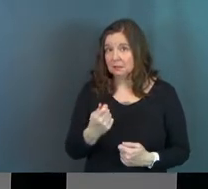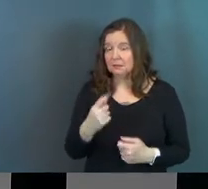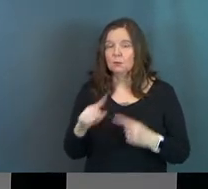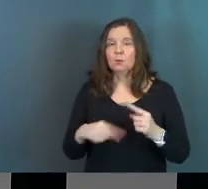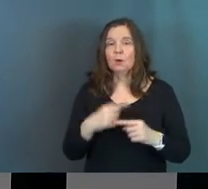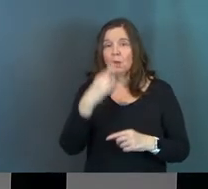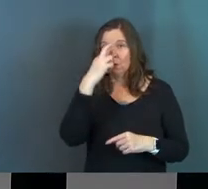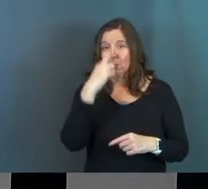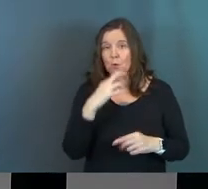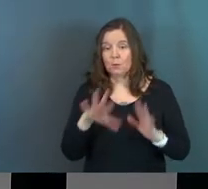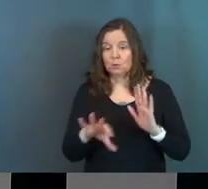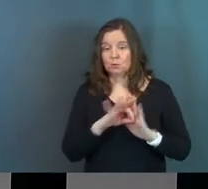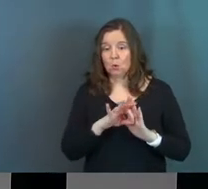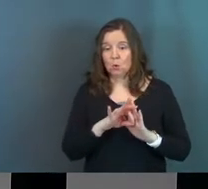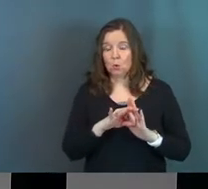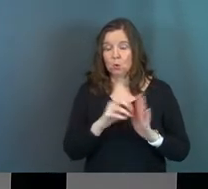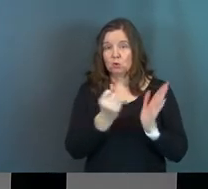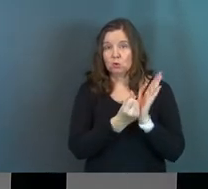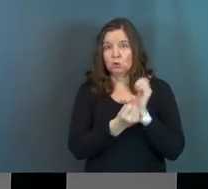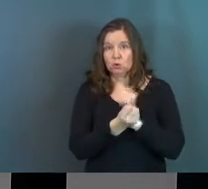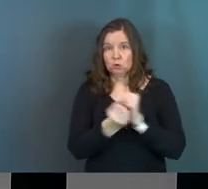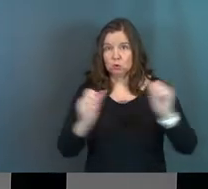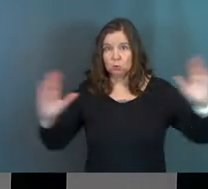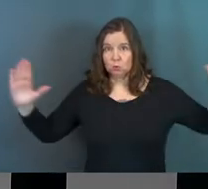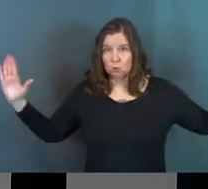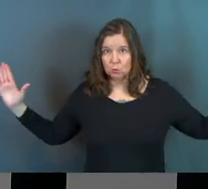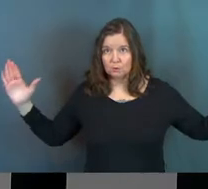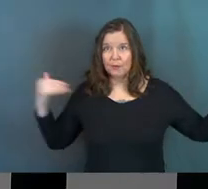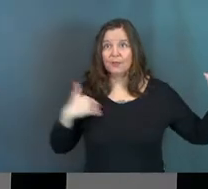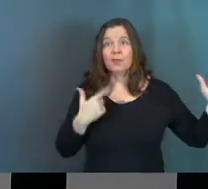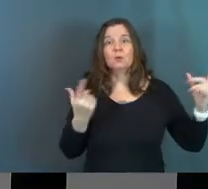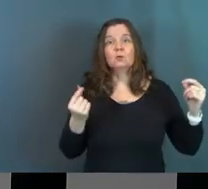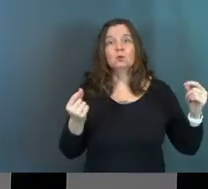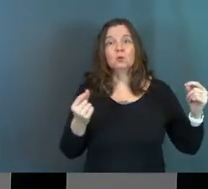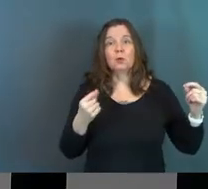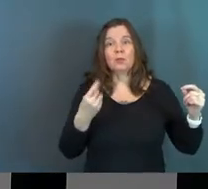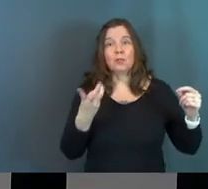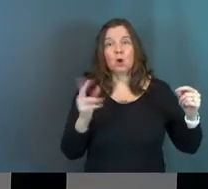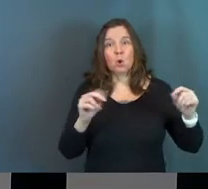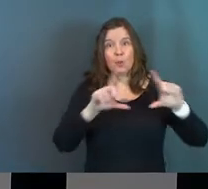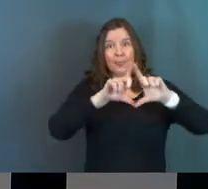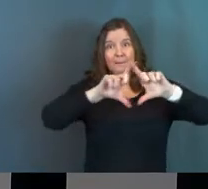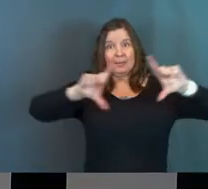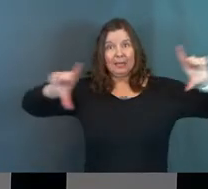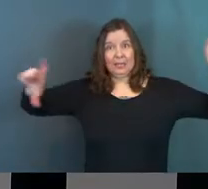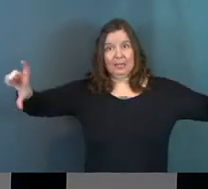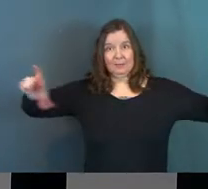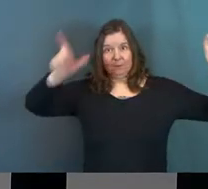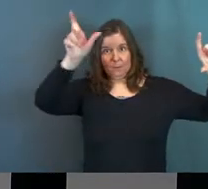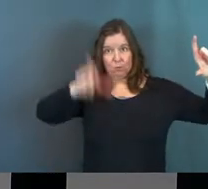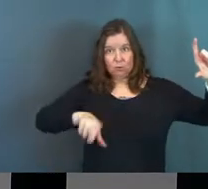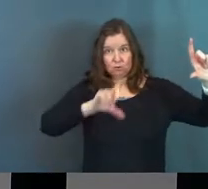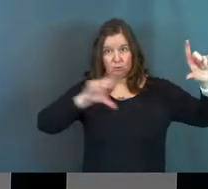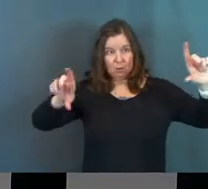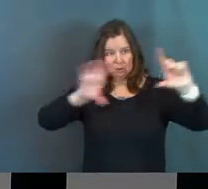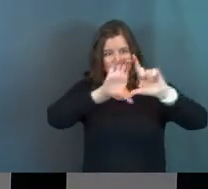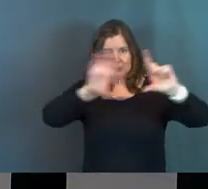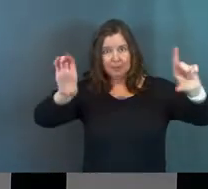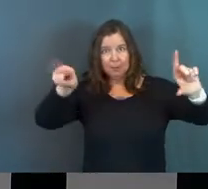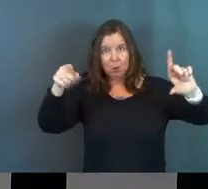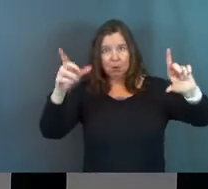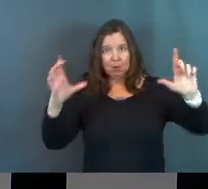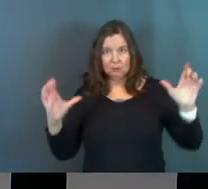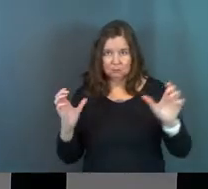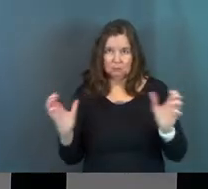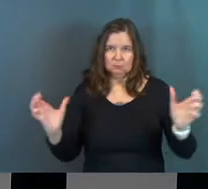when the Romans chose to crucify somebody, they would have them carry the cross beam of the cross, just the place where your